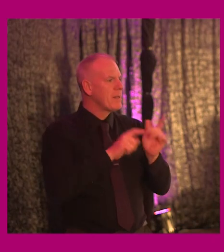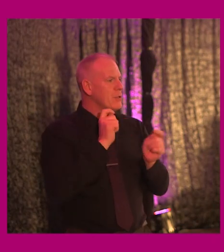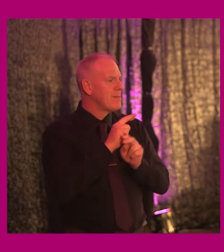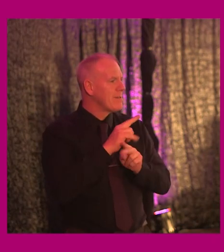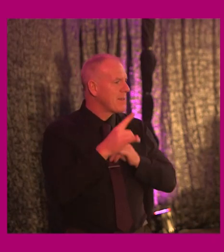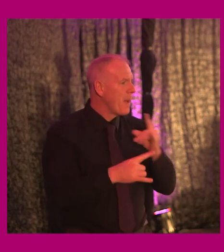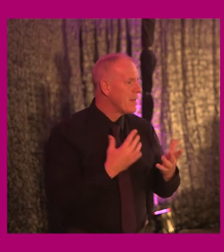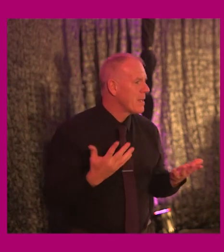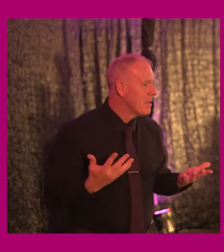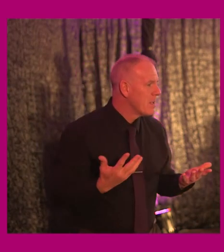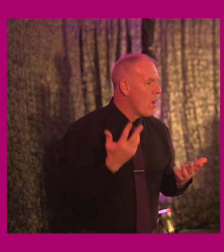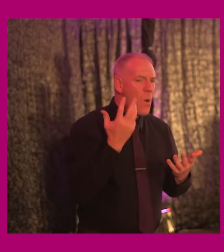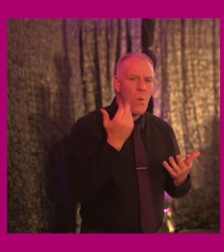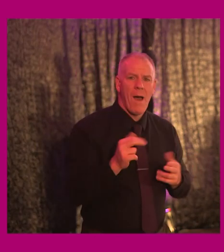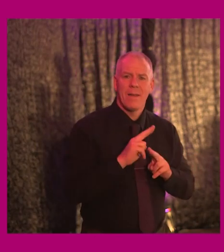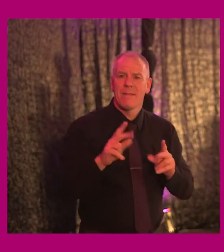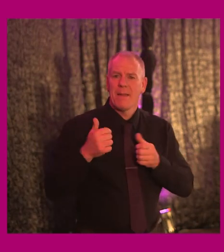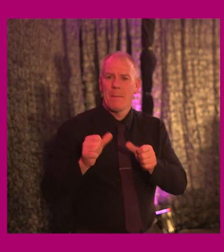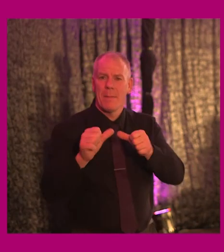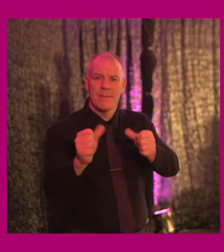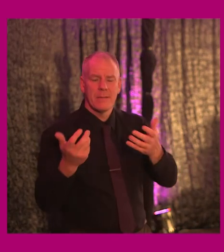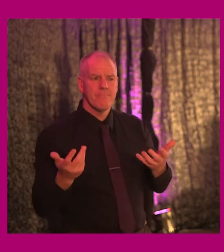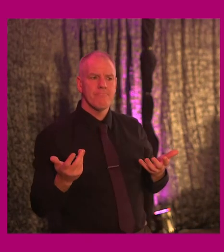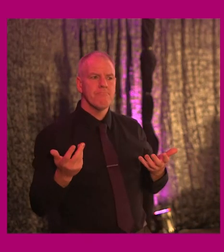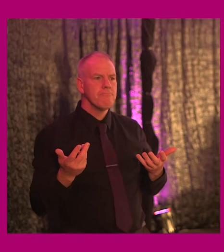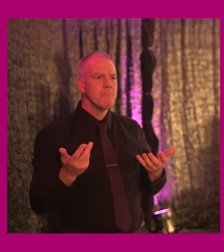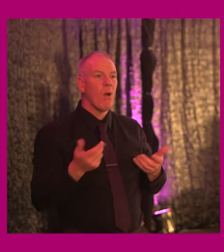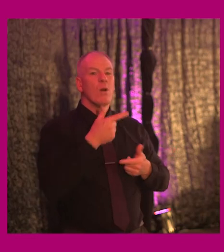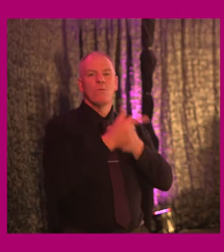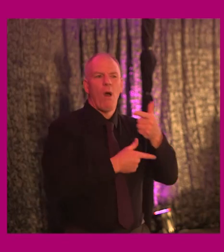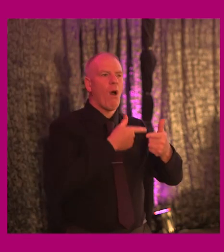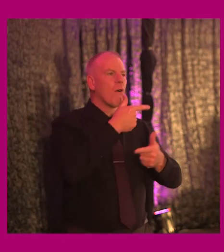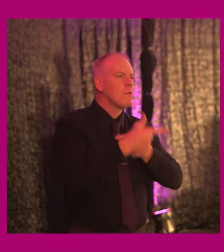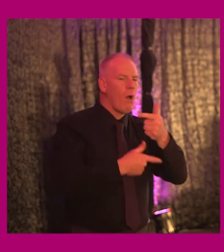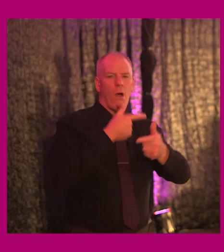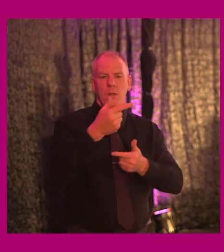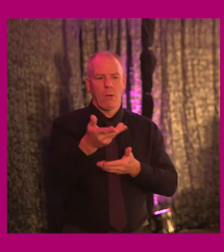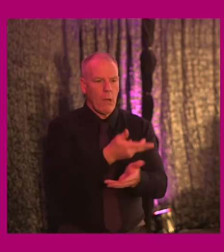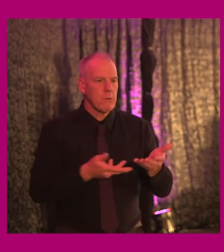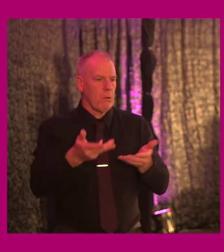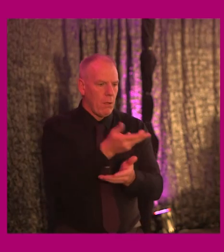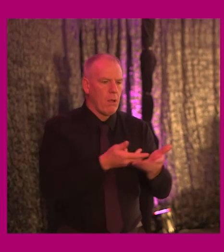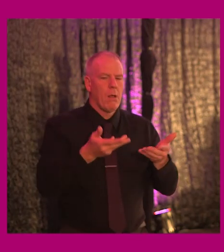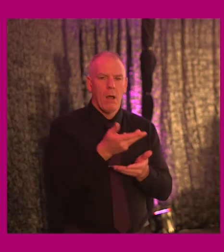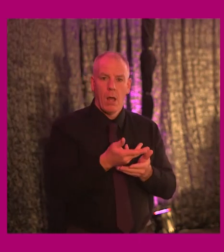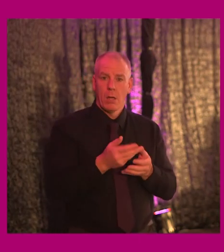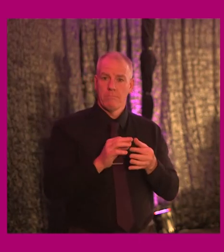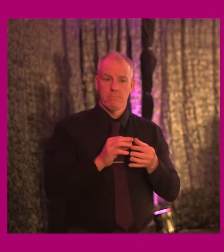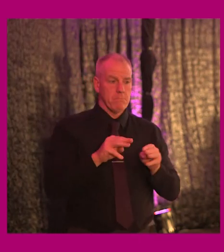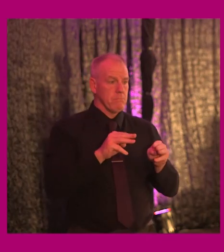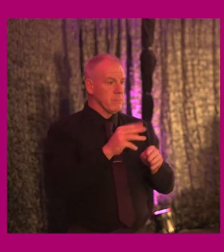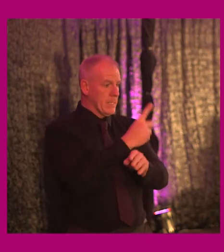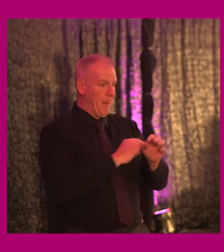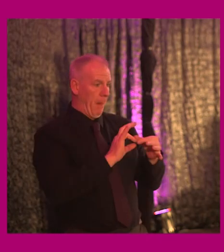made? And why are they not being implemented? There's lots of talk about consultation and people are being engaged with.